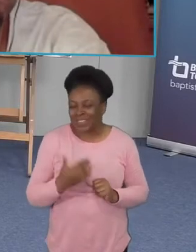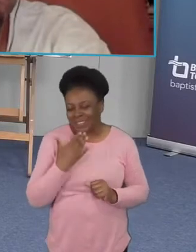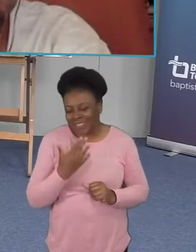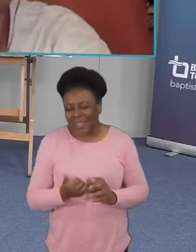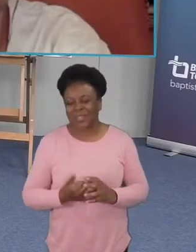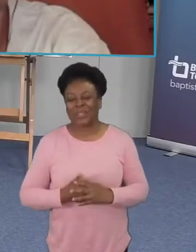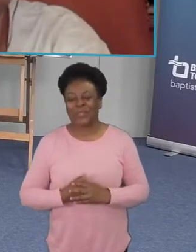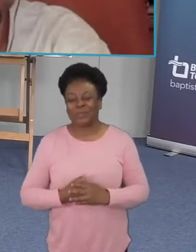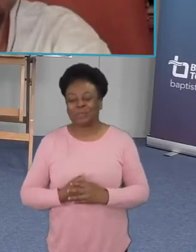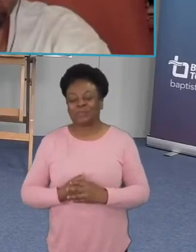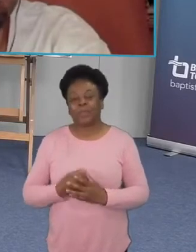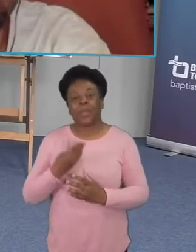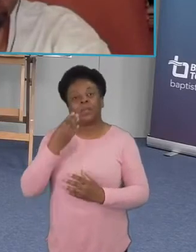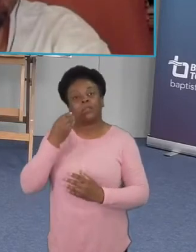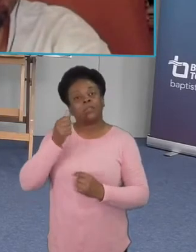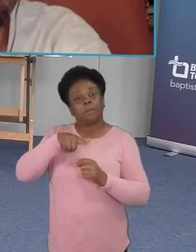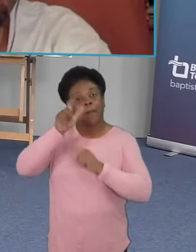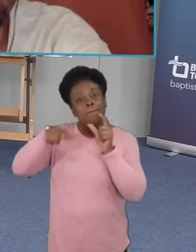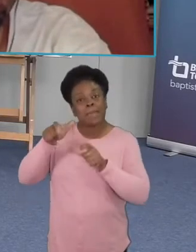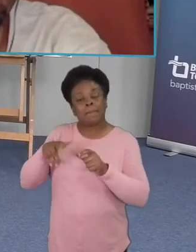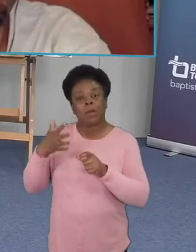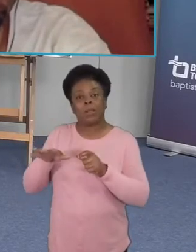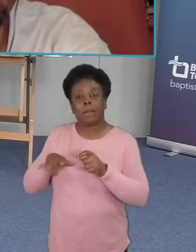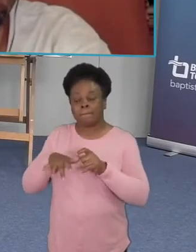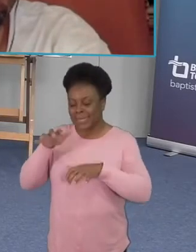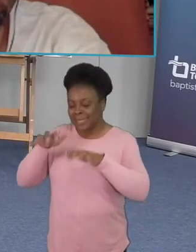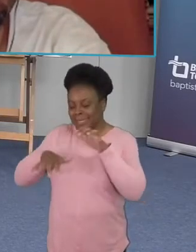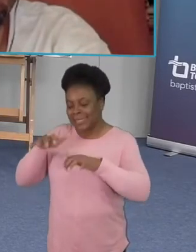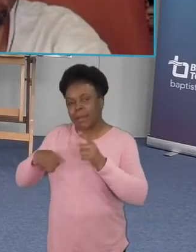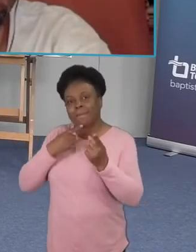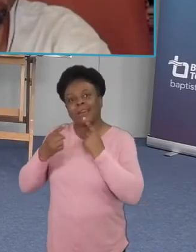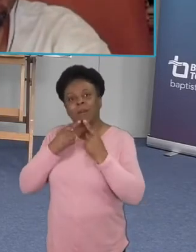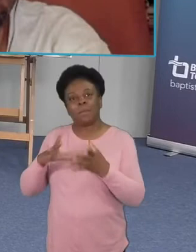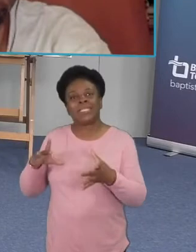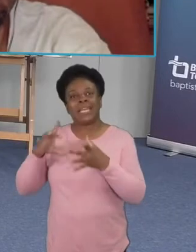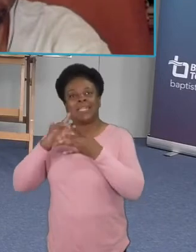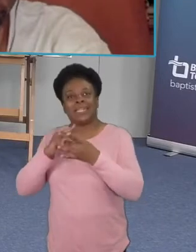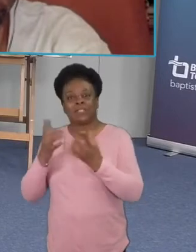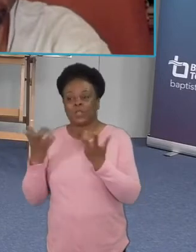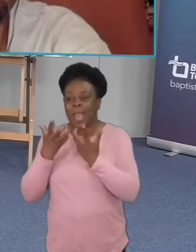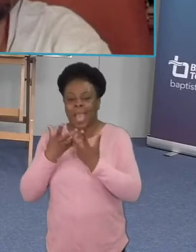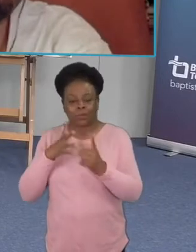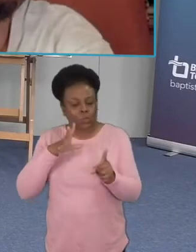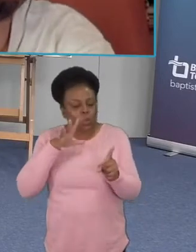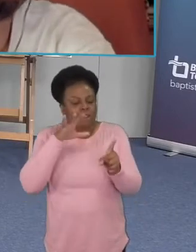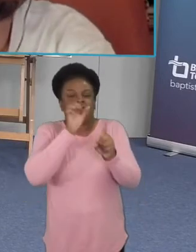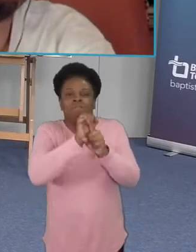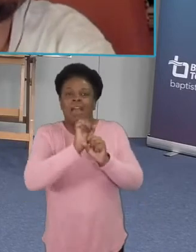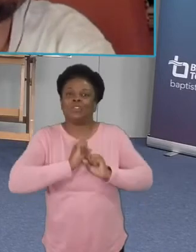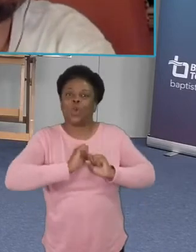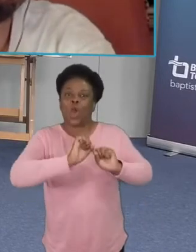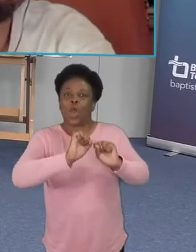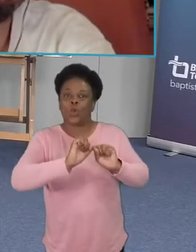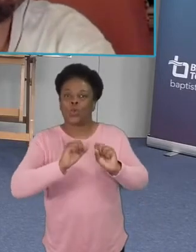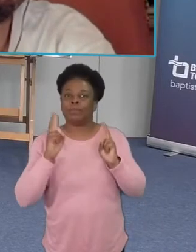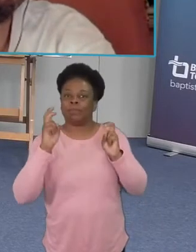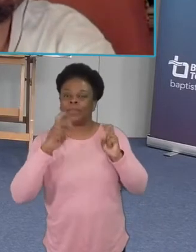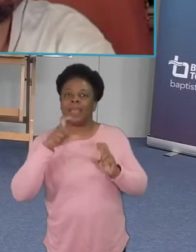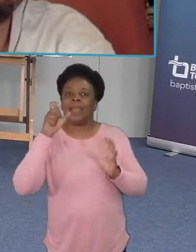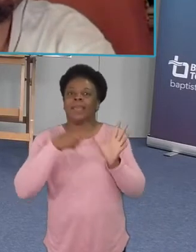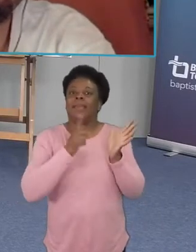picking up here on your comments about finding your own calcutta i've got norman saying it's hard to get excited